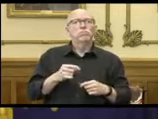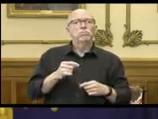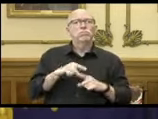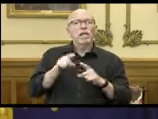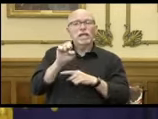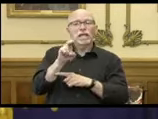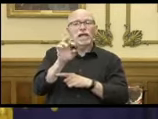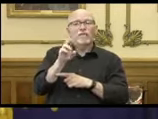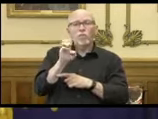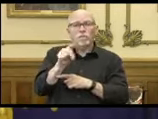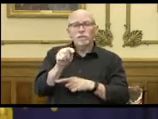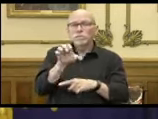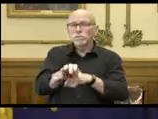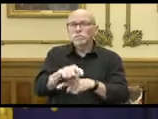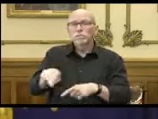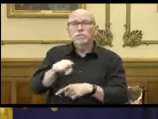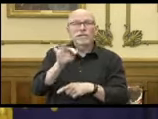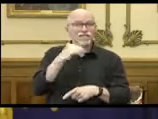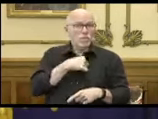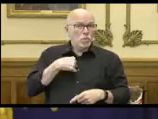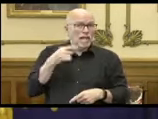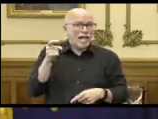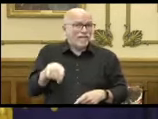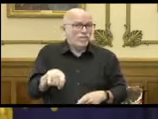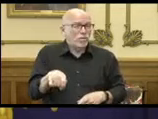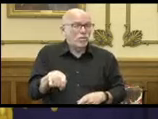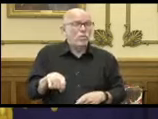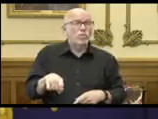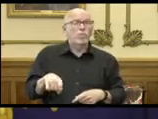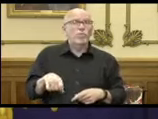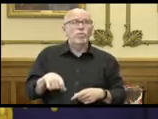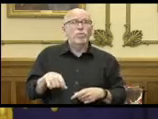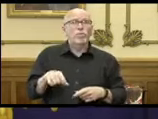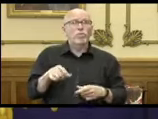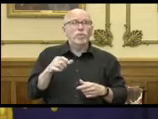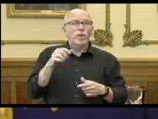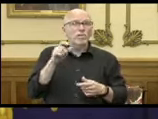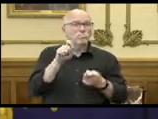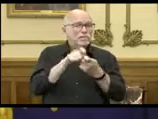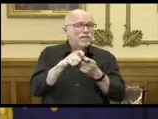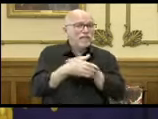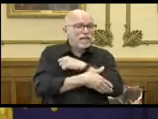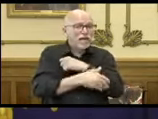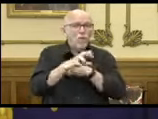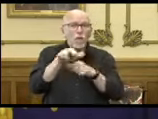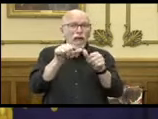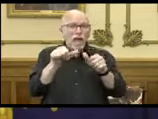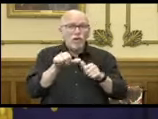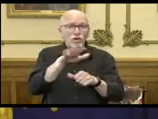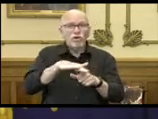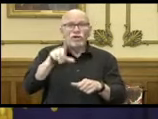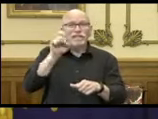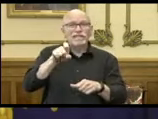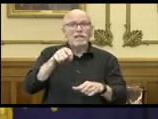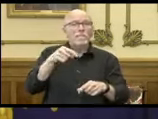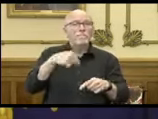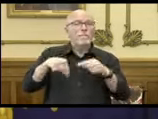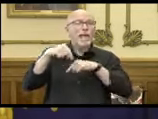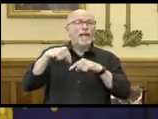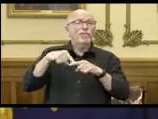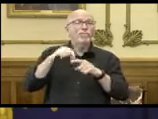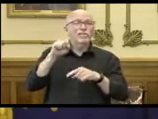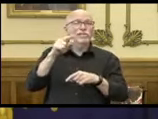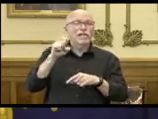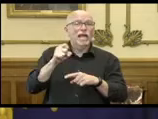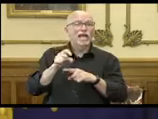in is if we have to determine a county or a region of the state has to go back to a different stage.